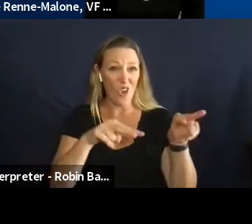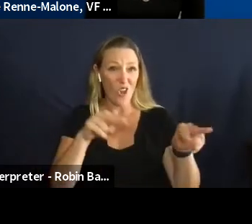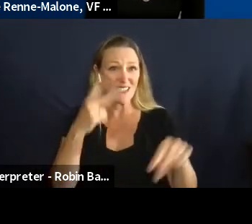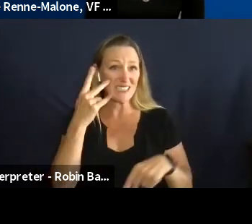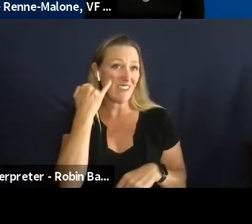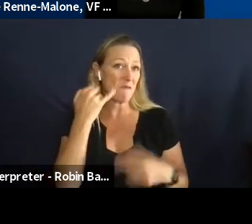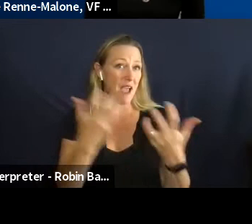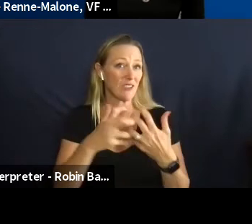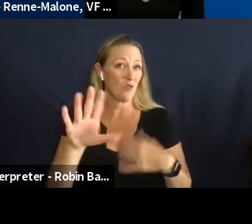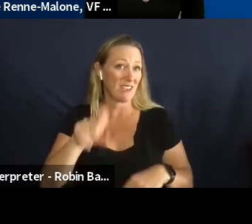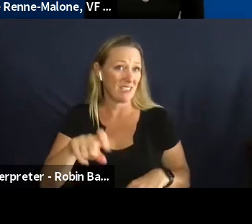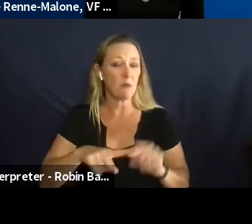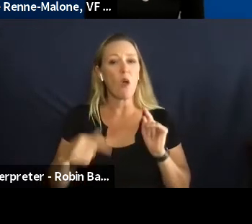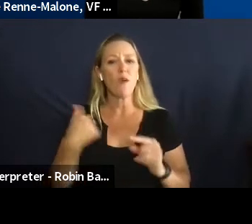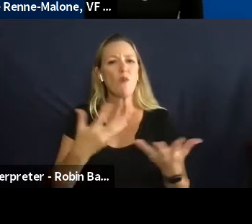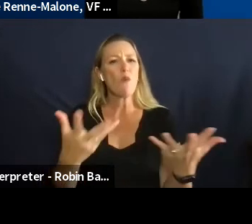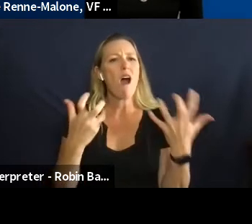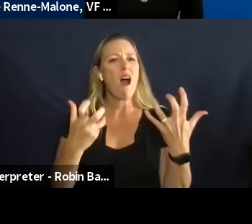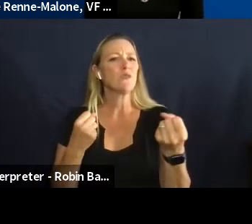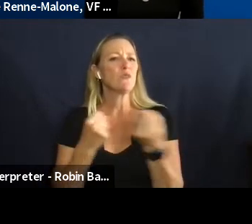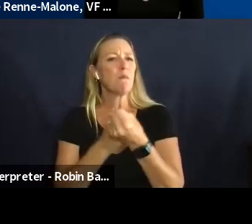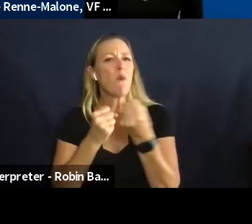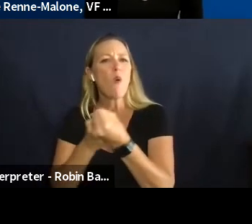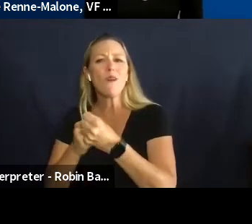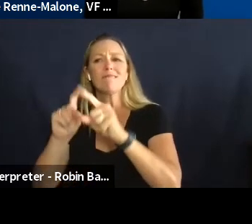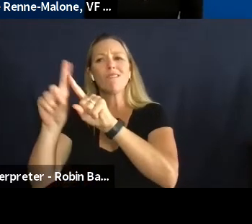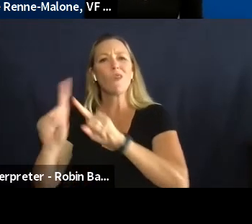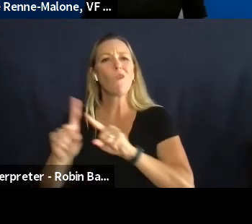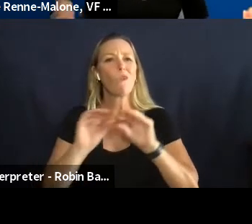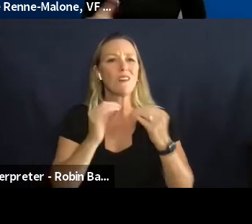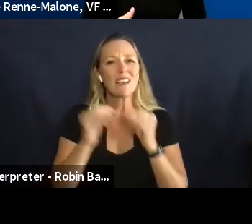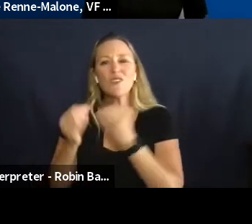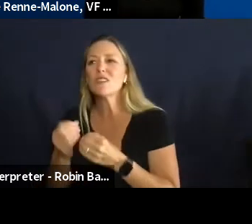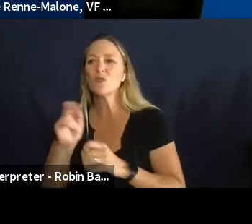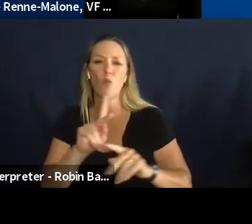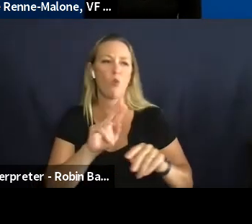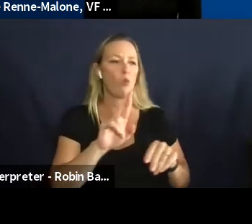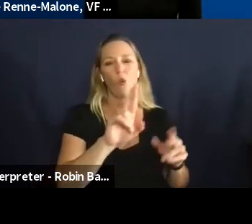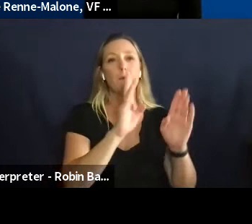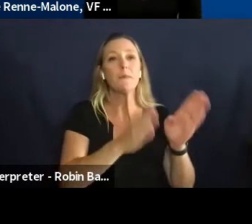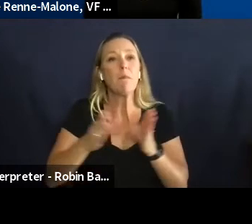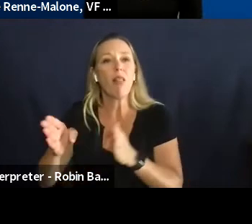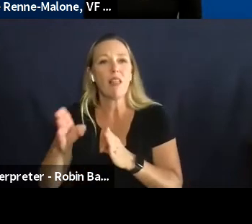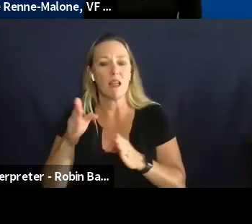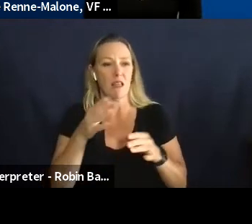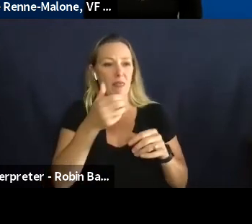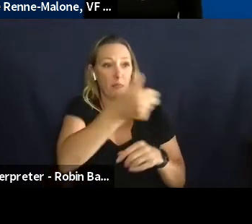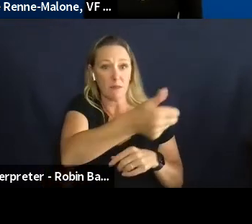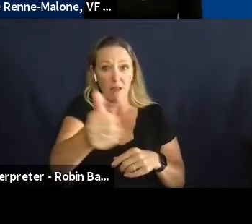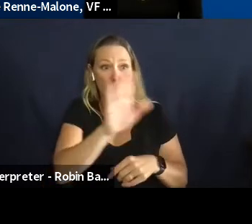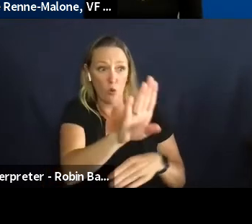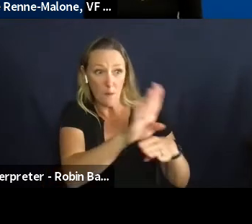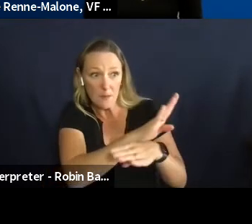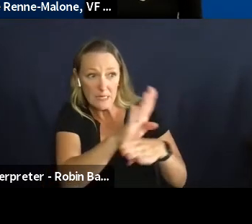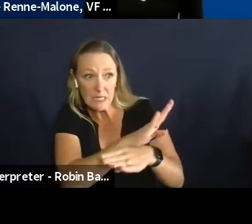want to um you know support those organizations or individuals that align with our business purpose and values and so i think